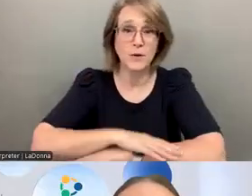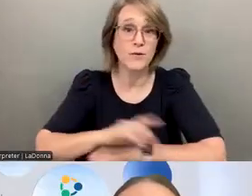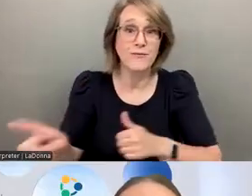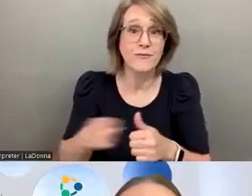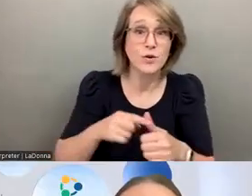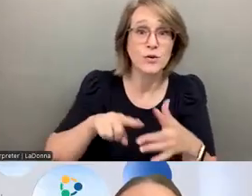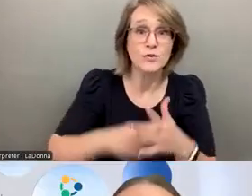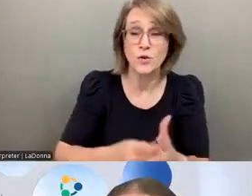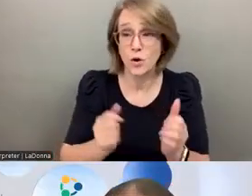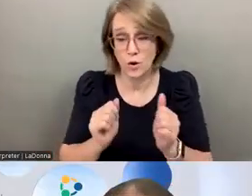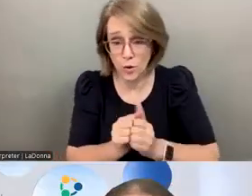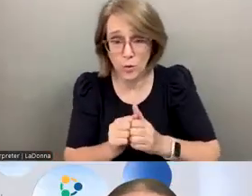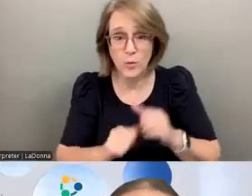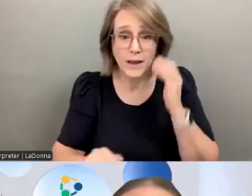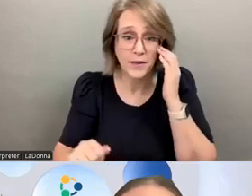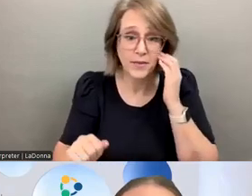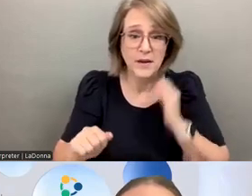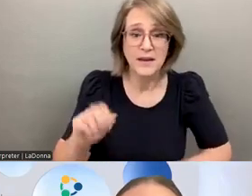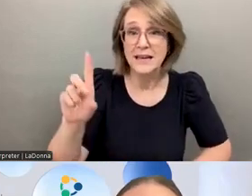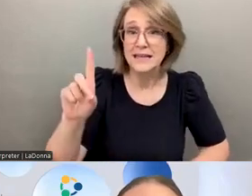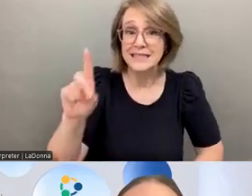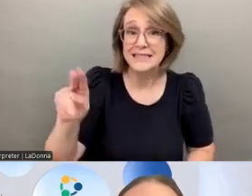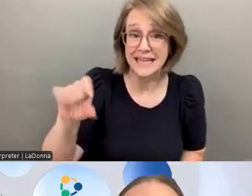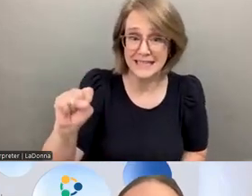consultant of Morrison Consulting. Dennis, are